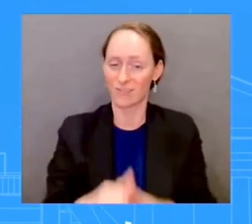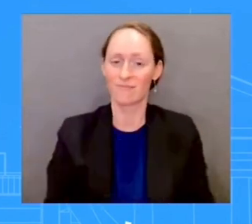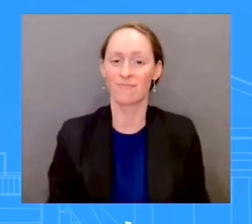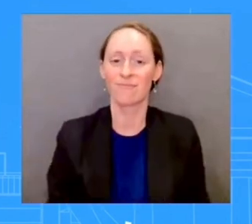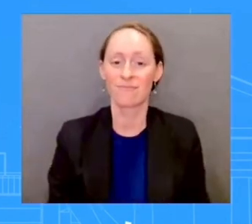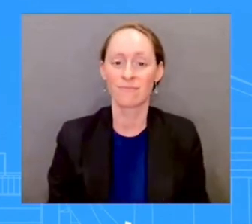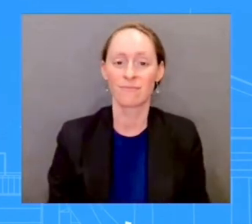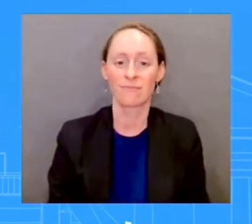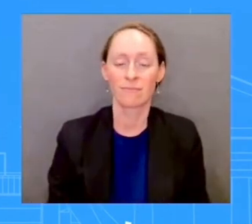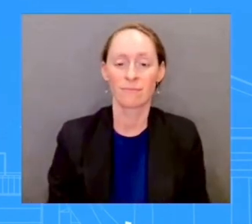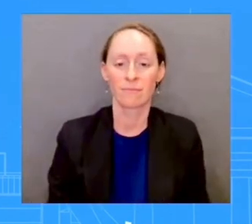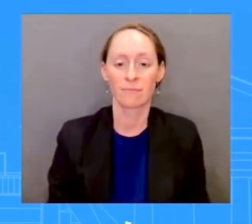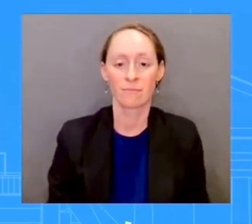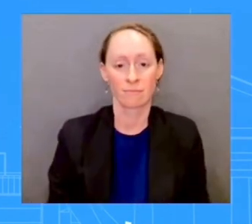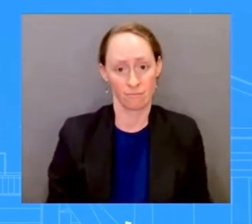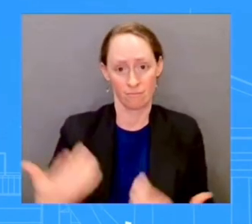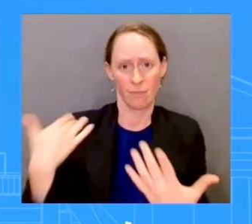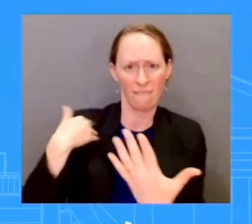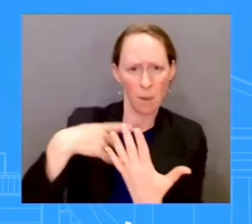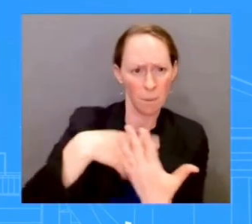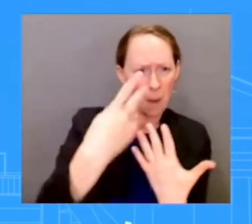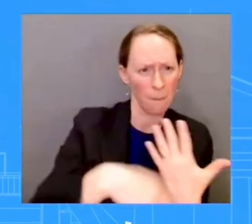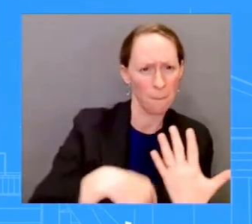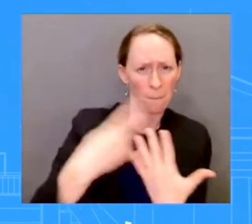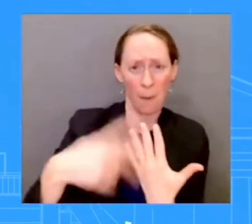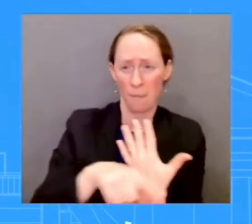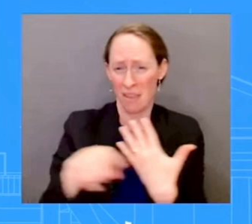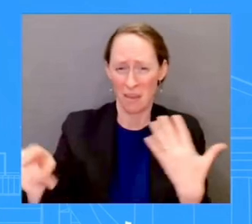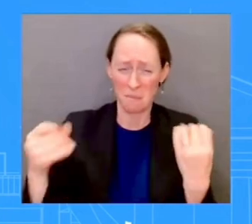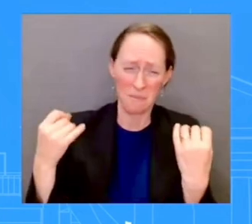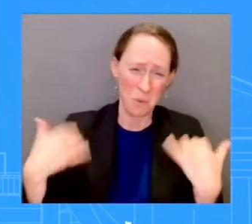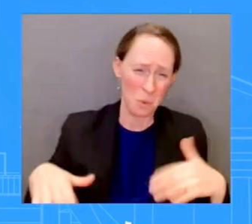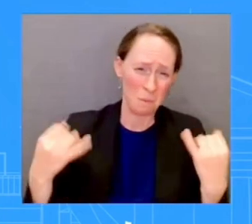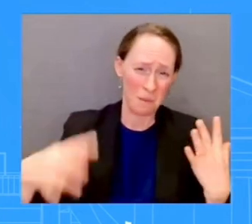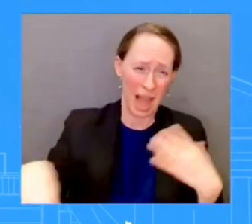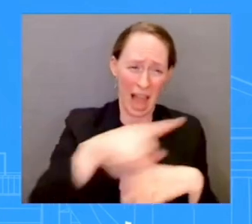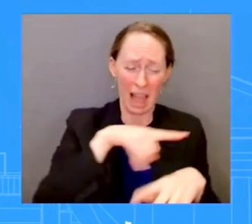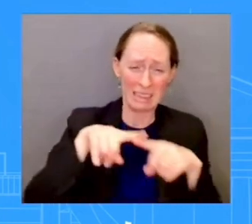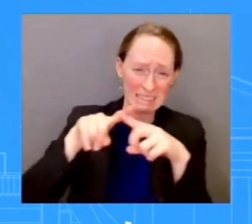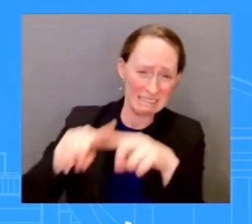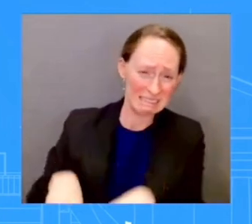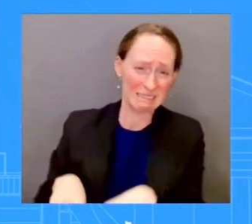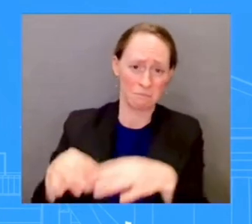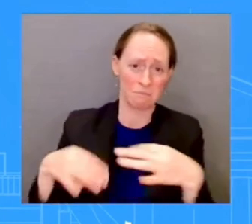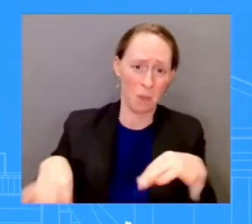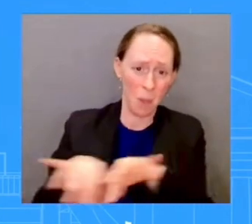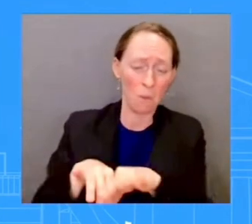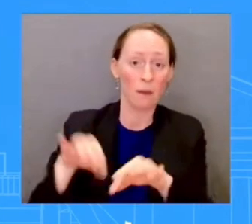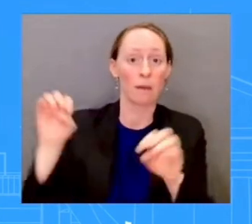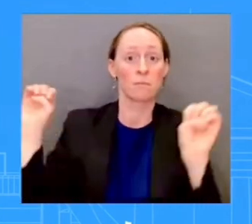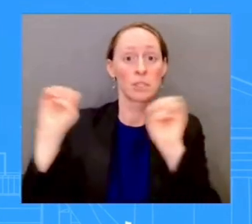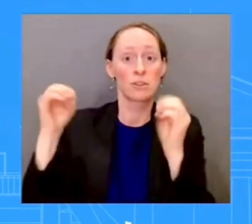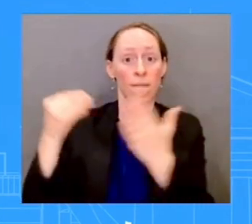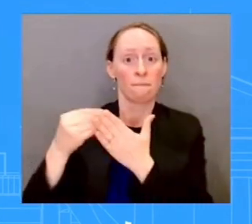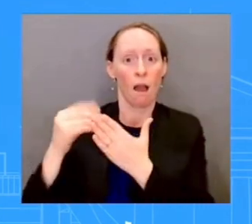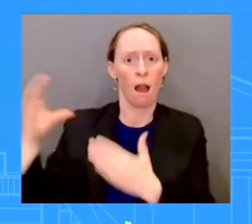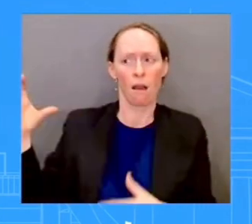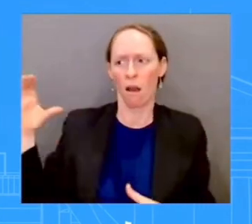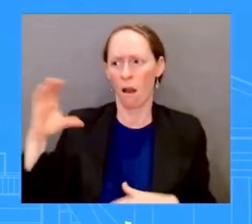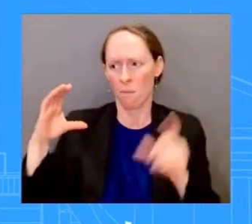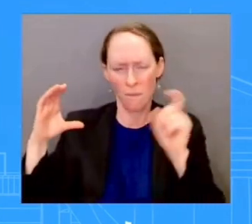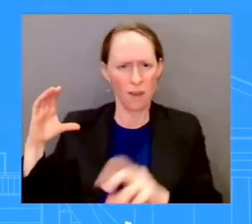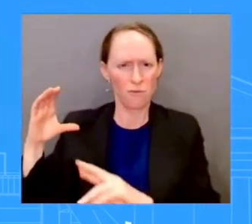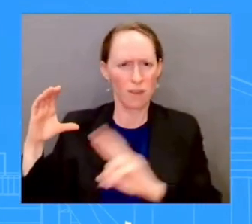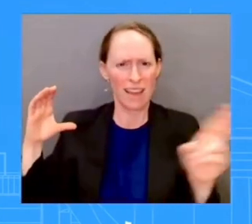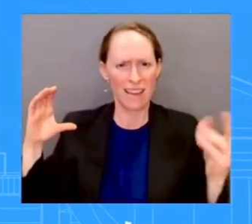and meet emergency needs. And so that's what we're talking about. That's what the anomalies that I just listed out